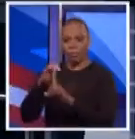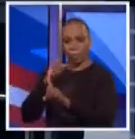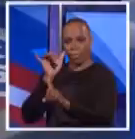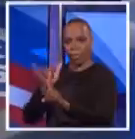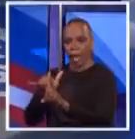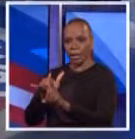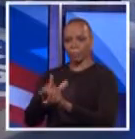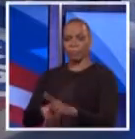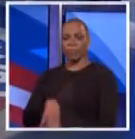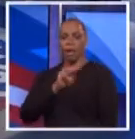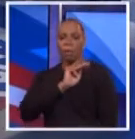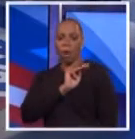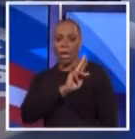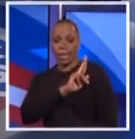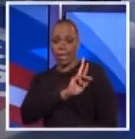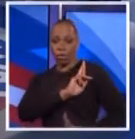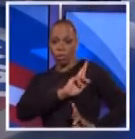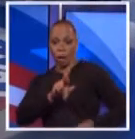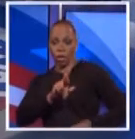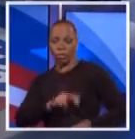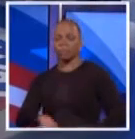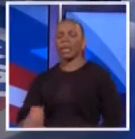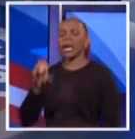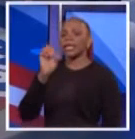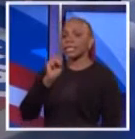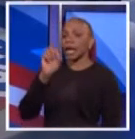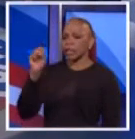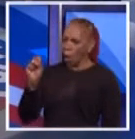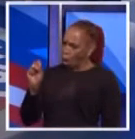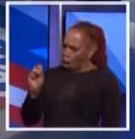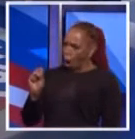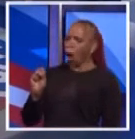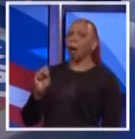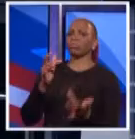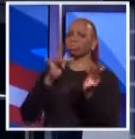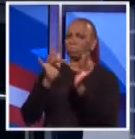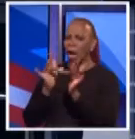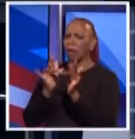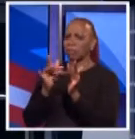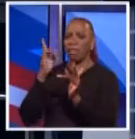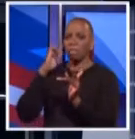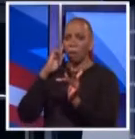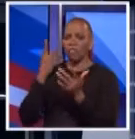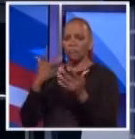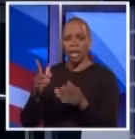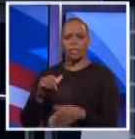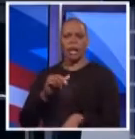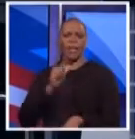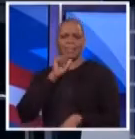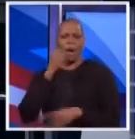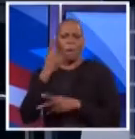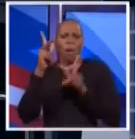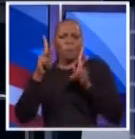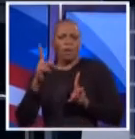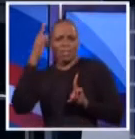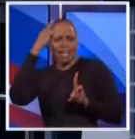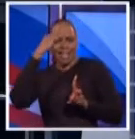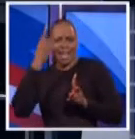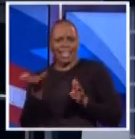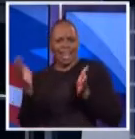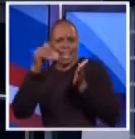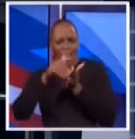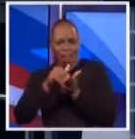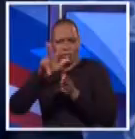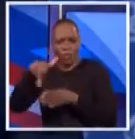Mr. Stringer, rebuttal? You were more out of touch than I thought you were. No one thinks that I gave him a third term, but here's the facts, Elliot.